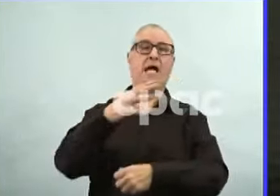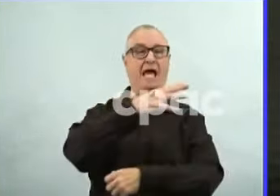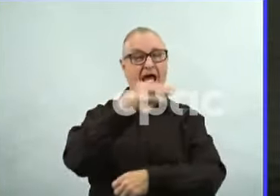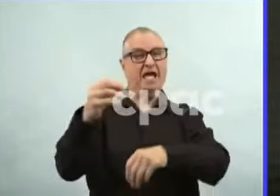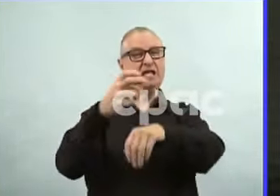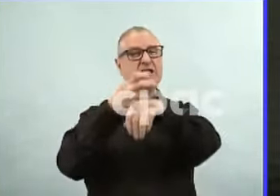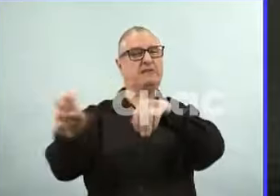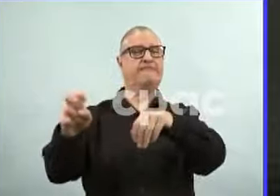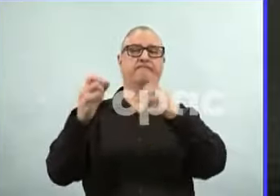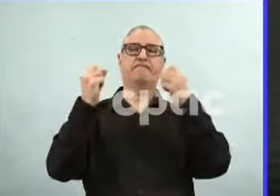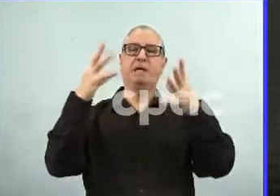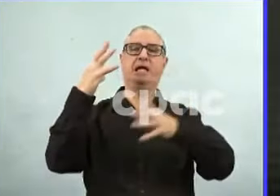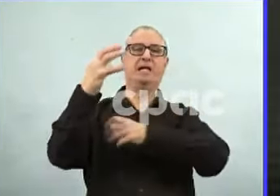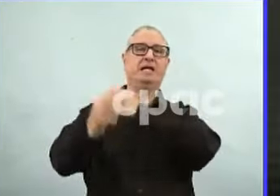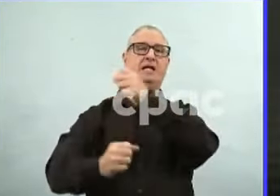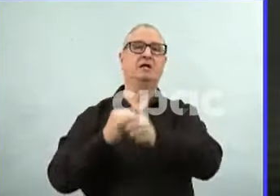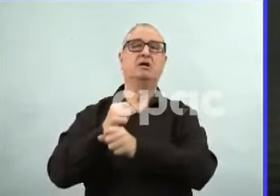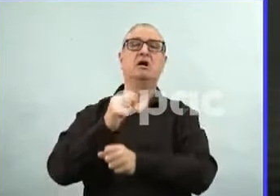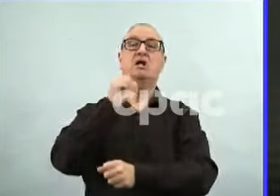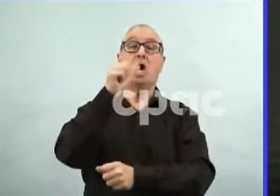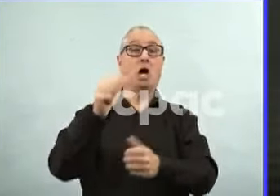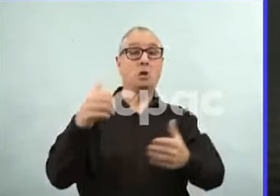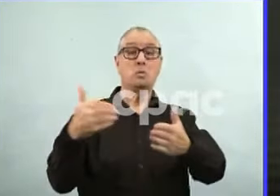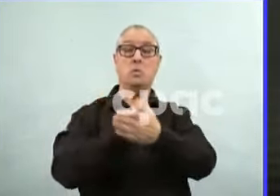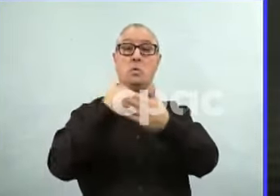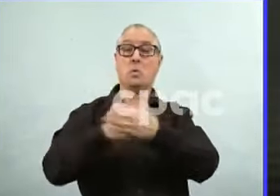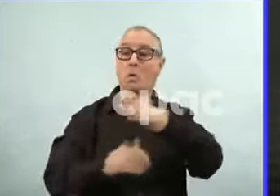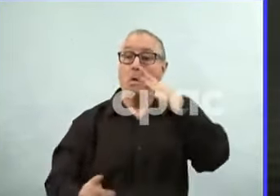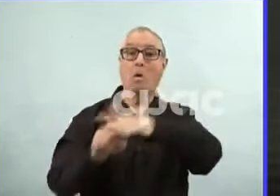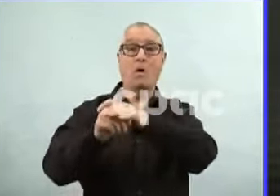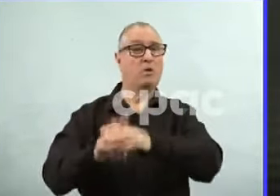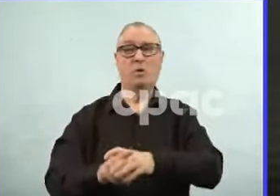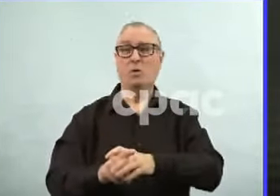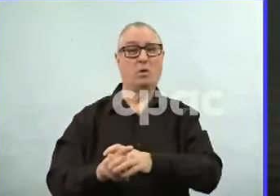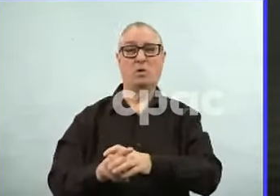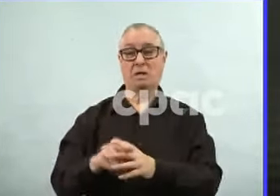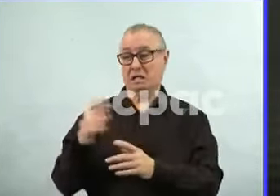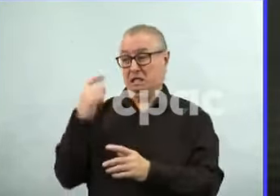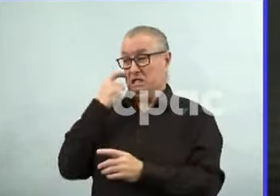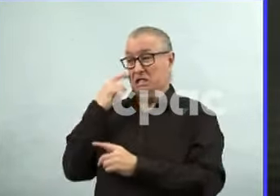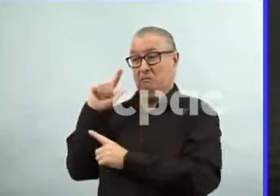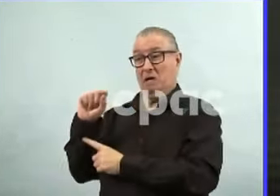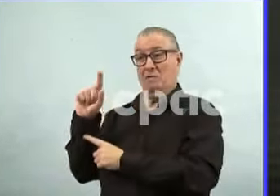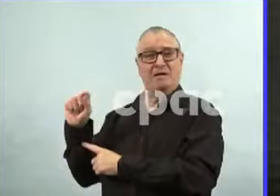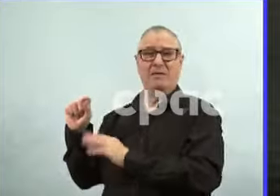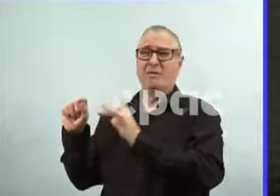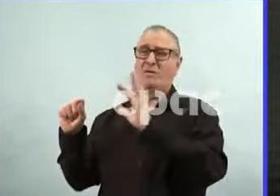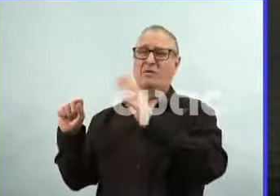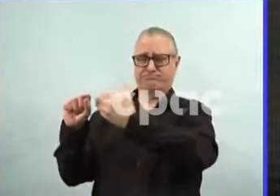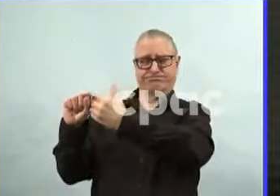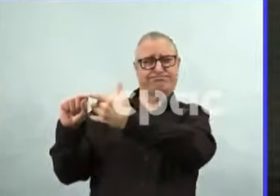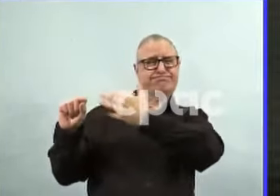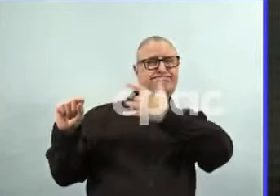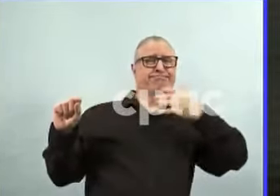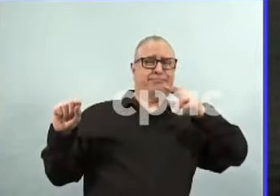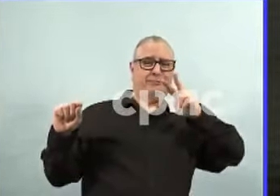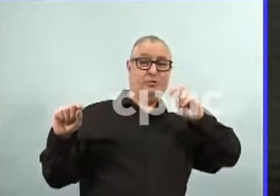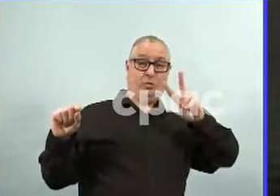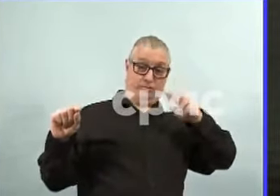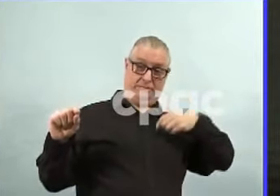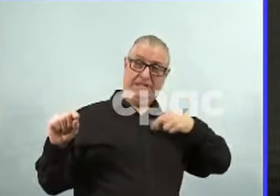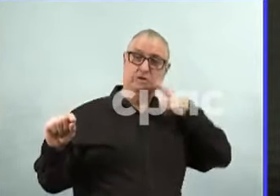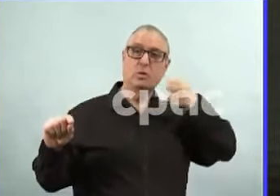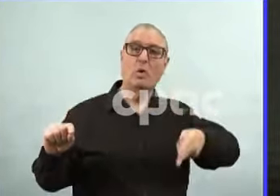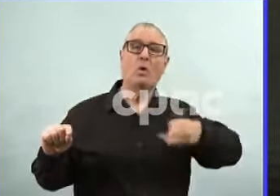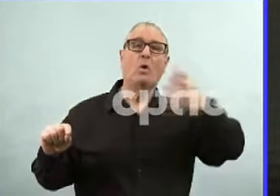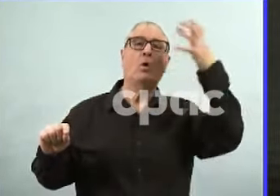new. It's not just our jurisdiction. It's every jurisdiction out there. Even jurisdictions in the states where you have private health care and they have five or